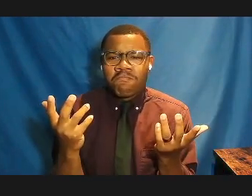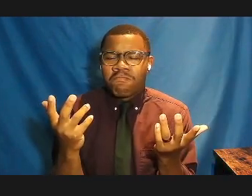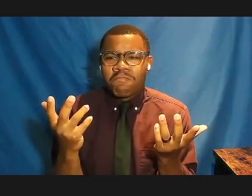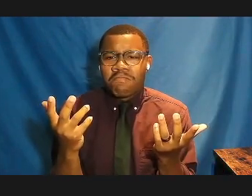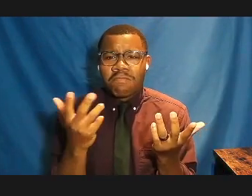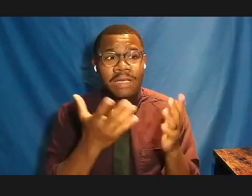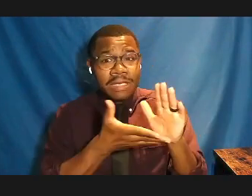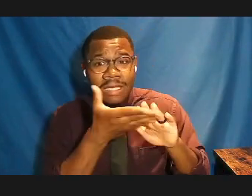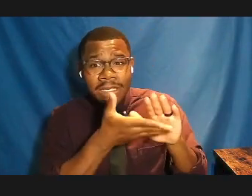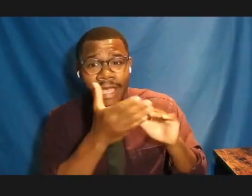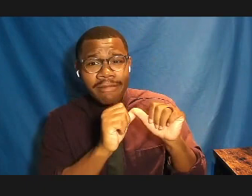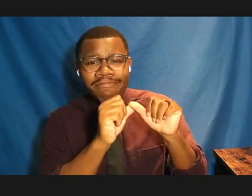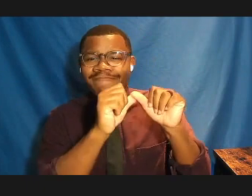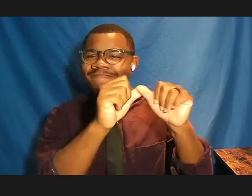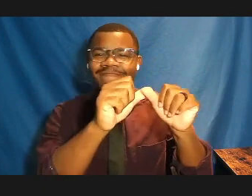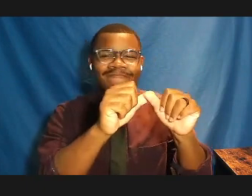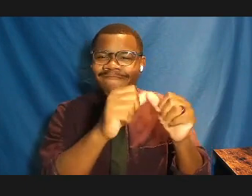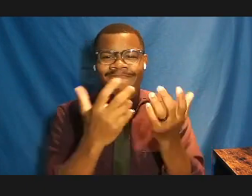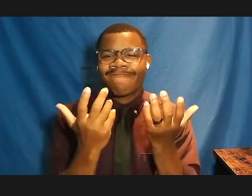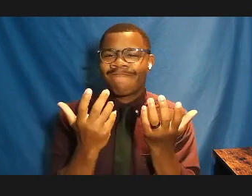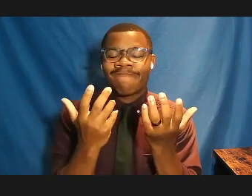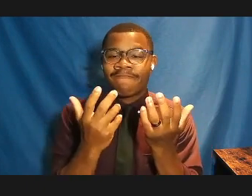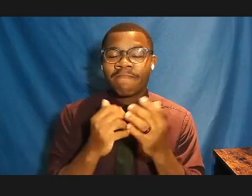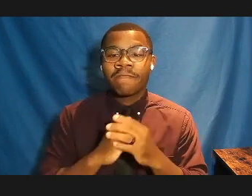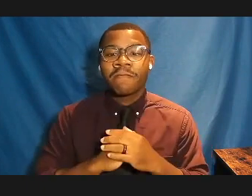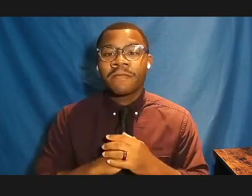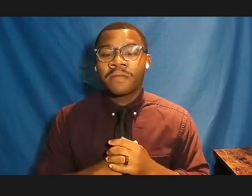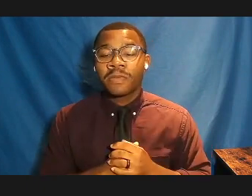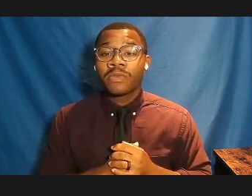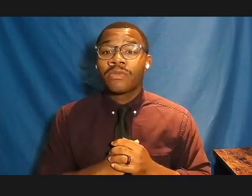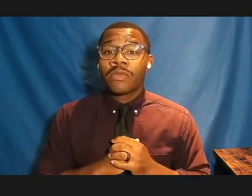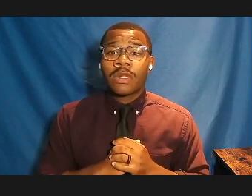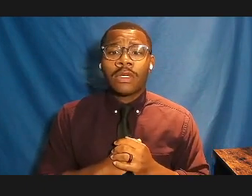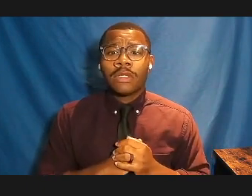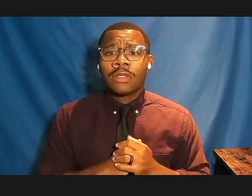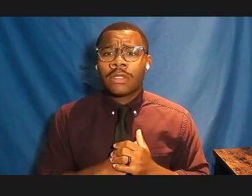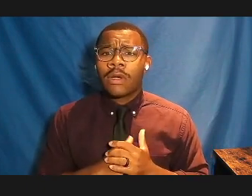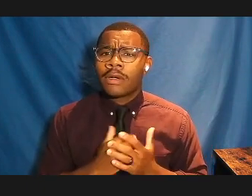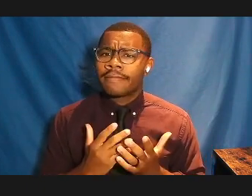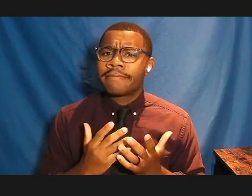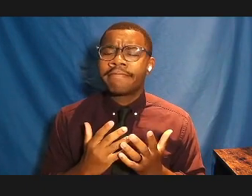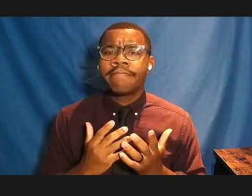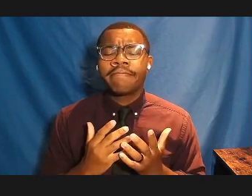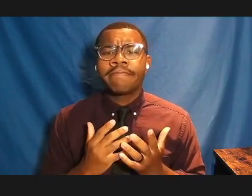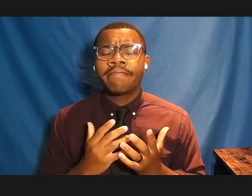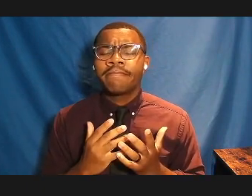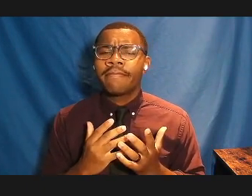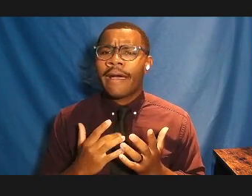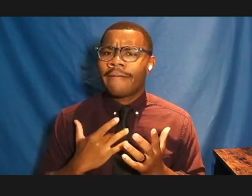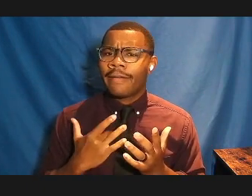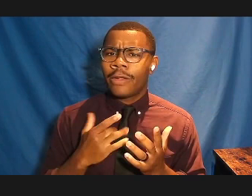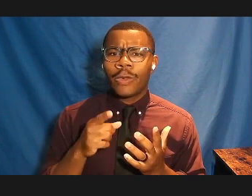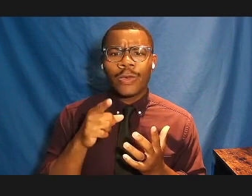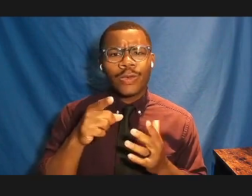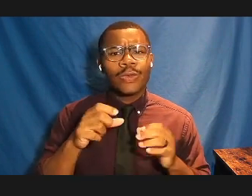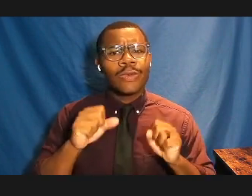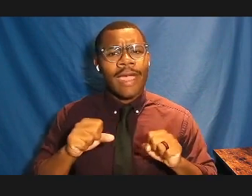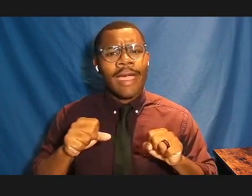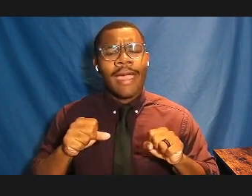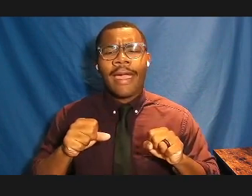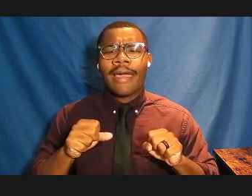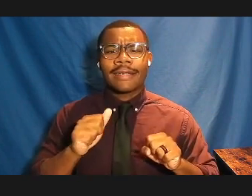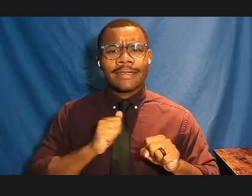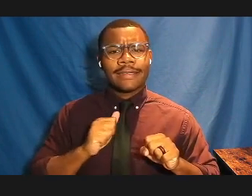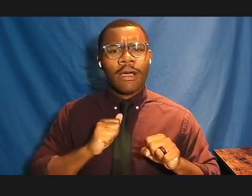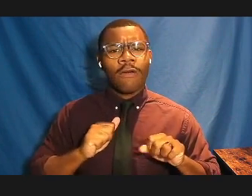so you've got to stop now. I think there's always times that you can ground yourself, and I think regardless